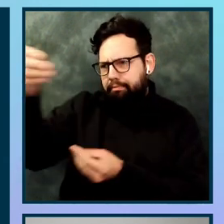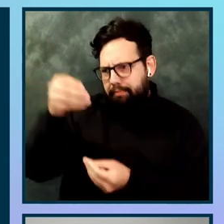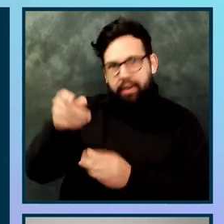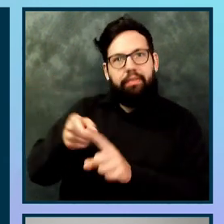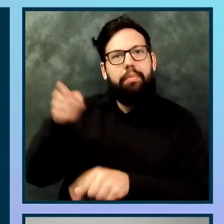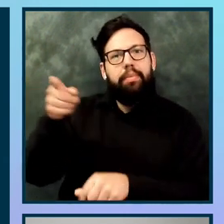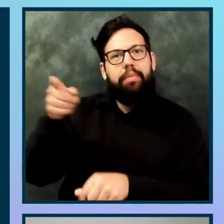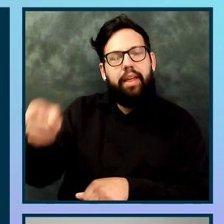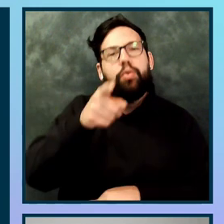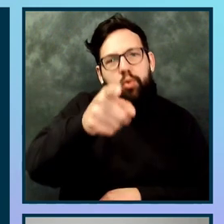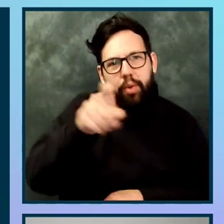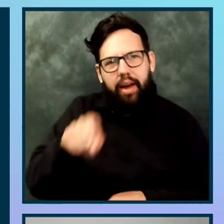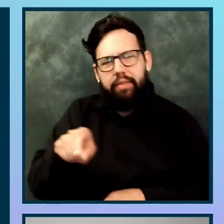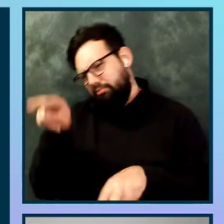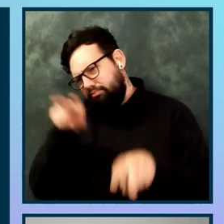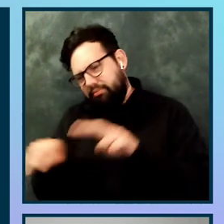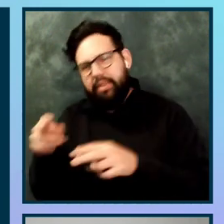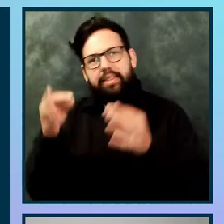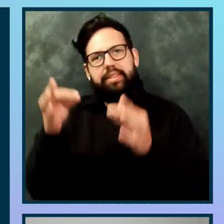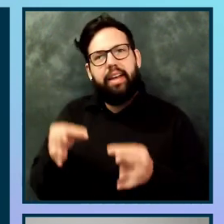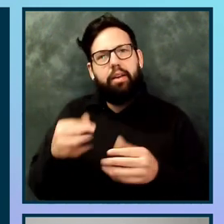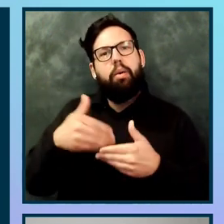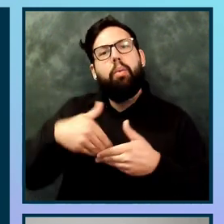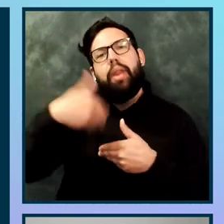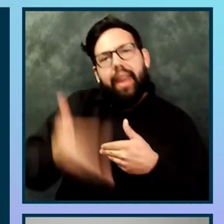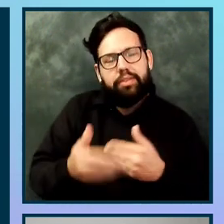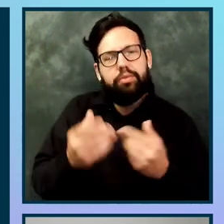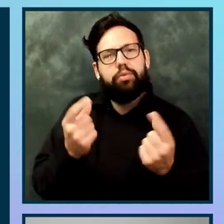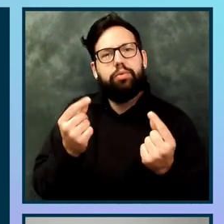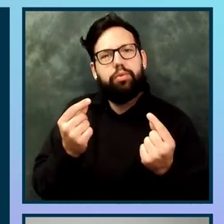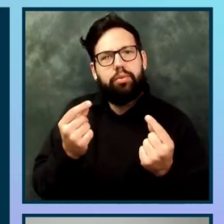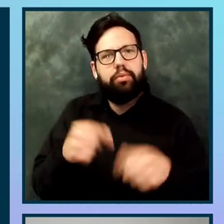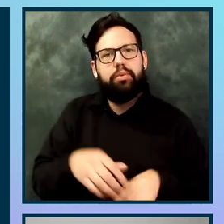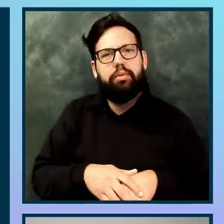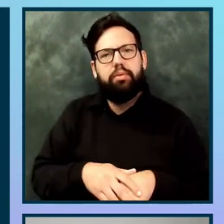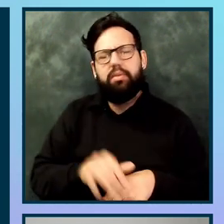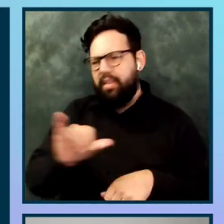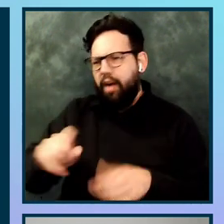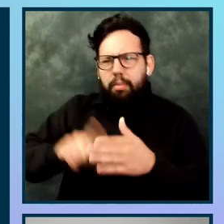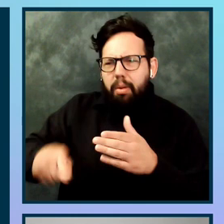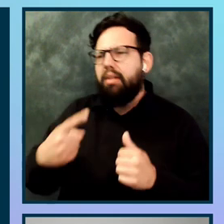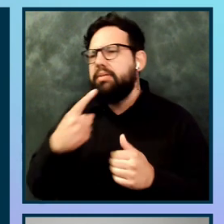decide what to do with the report and with the issues.